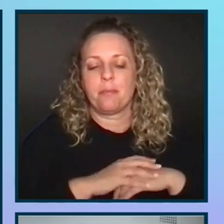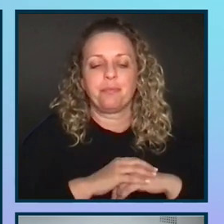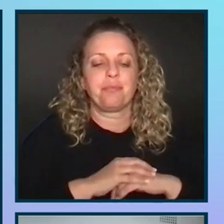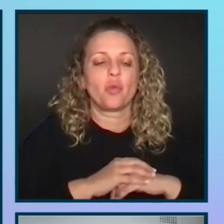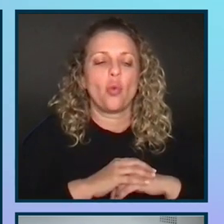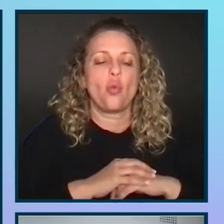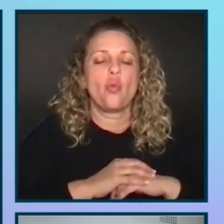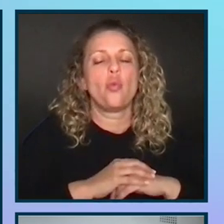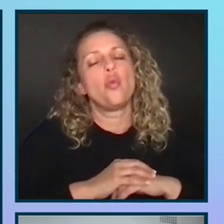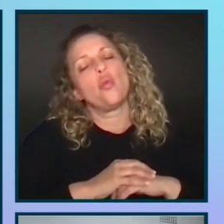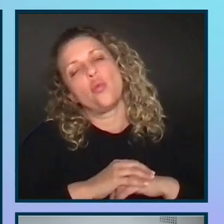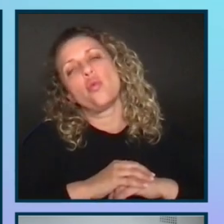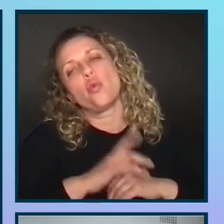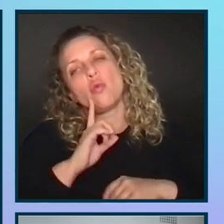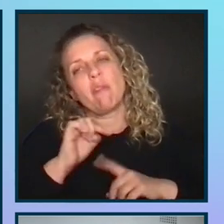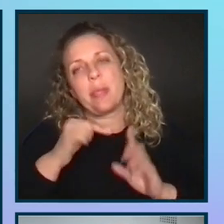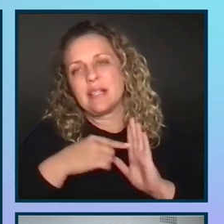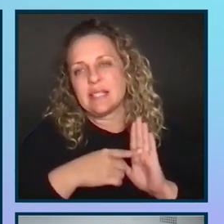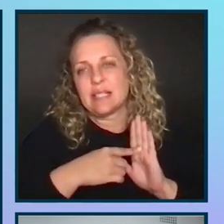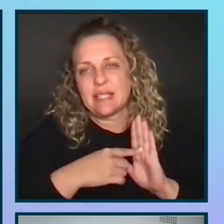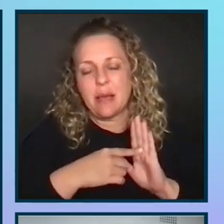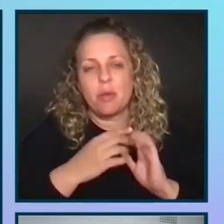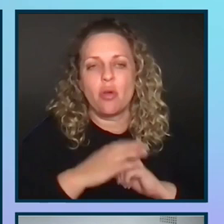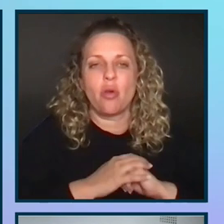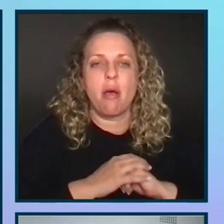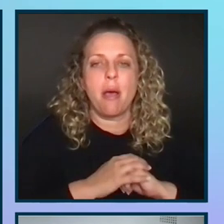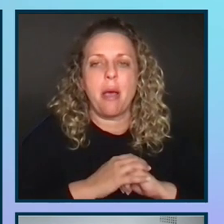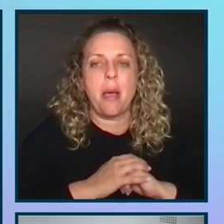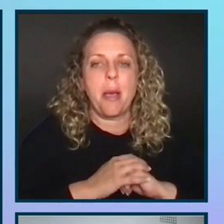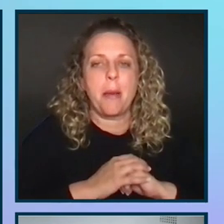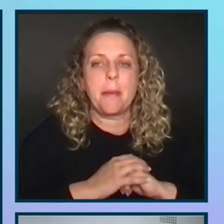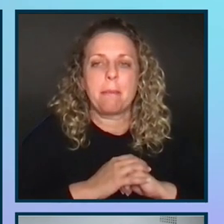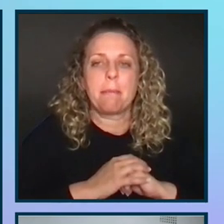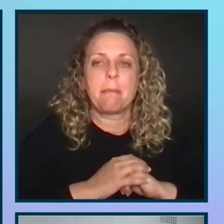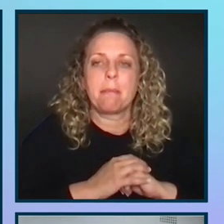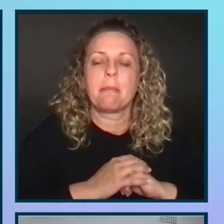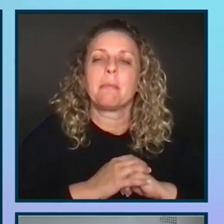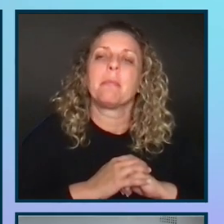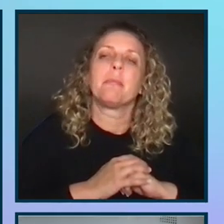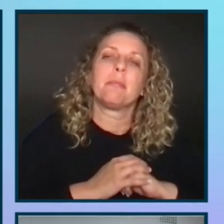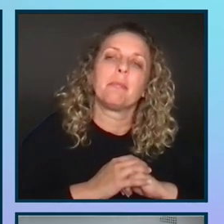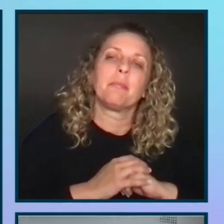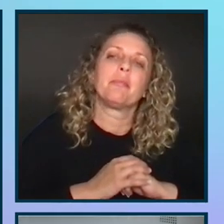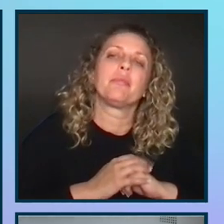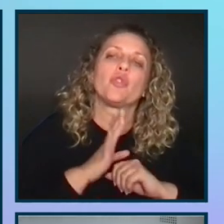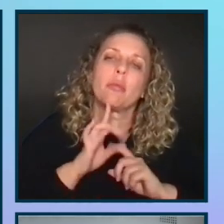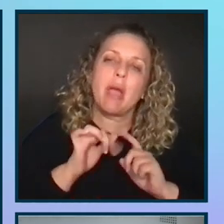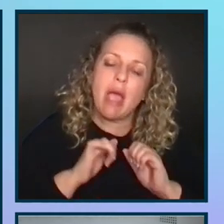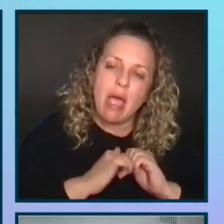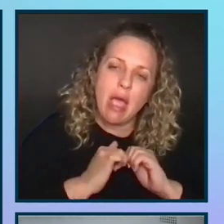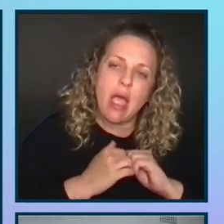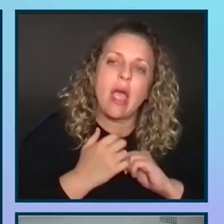So you can like from this example, it kind of talks about how a user is